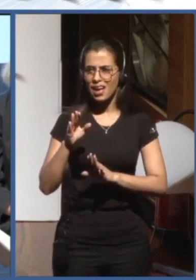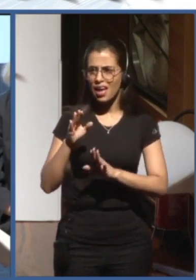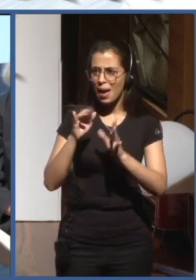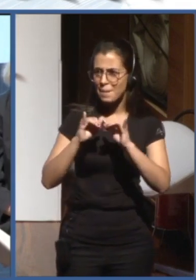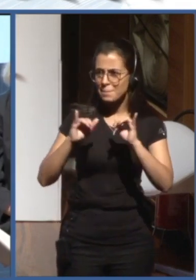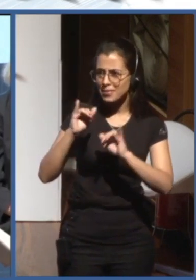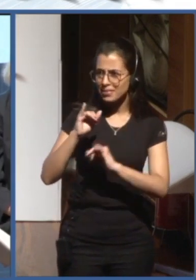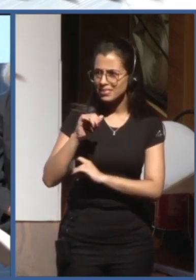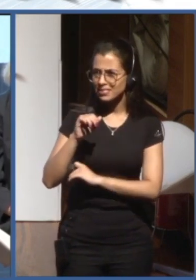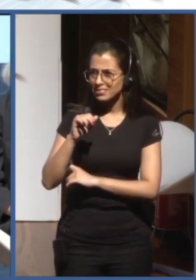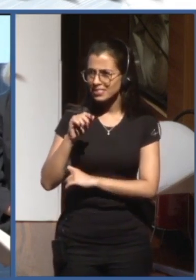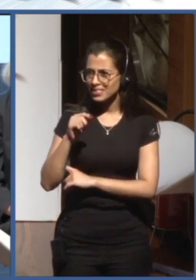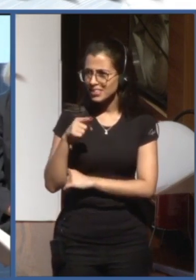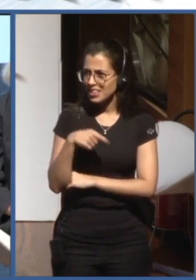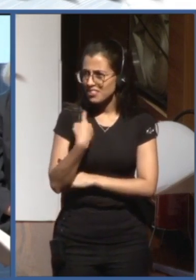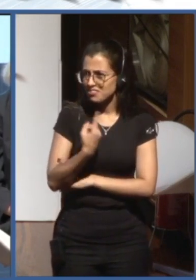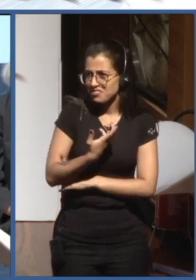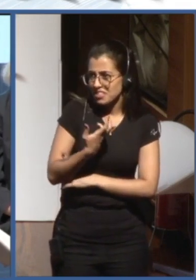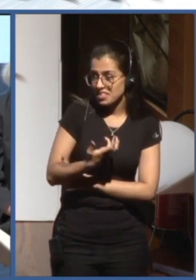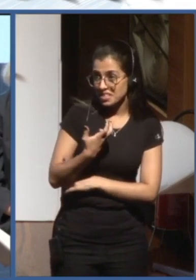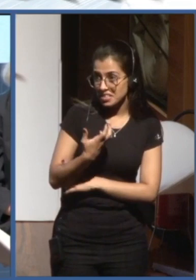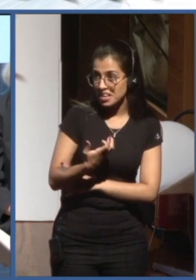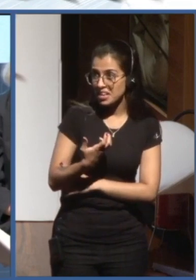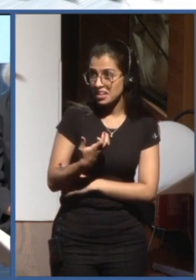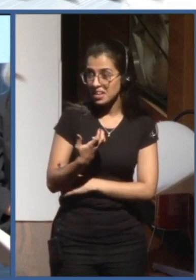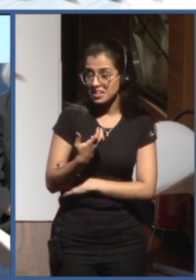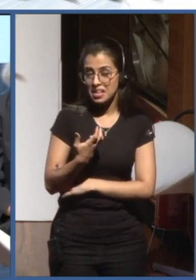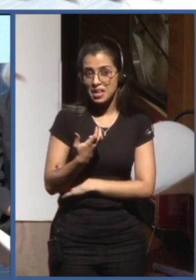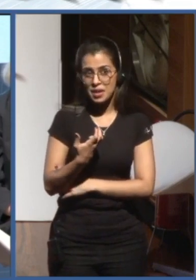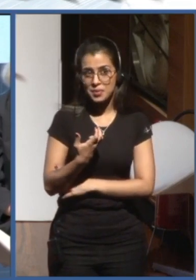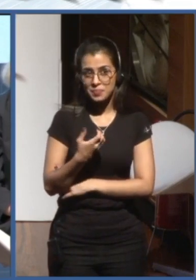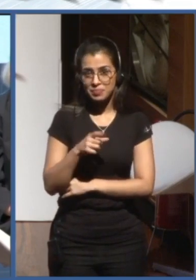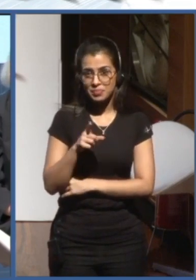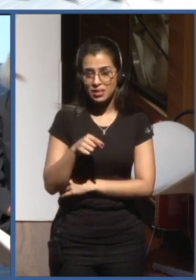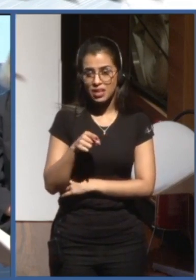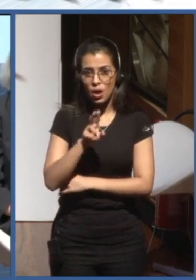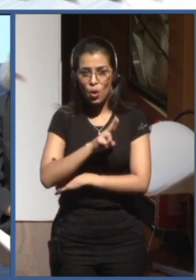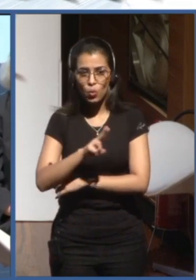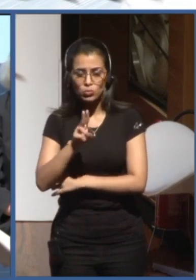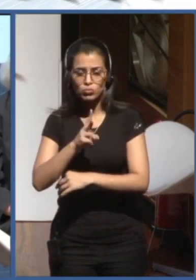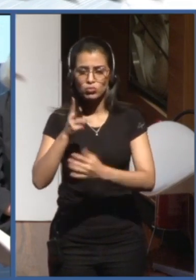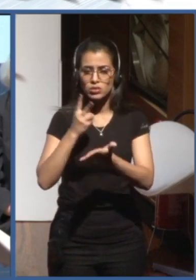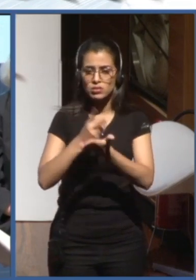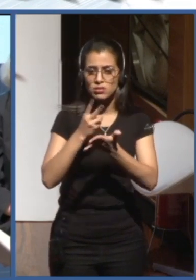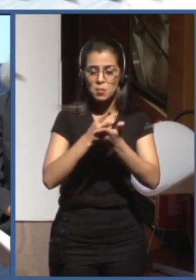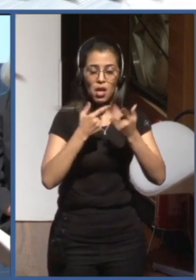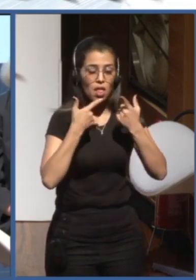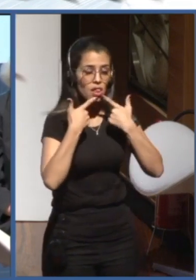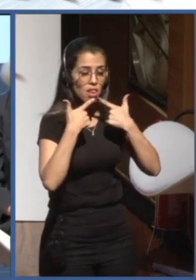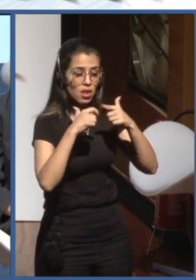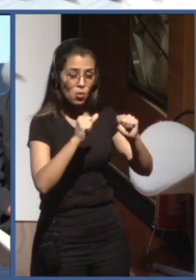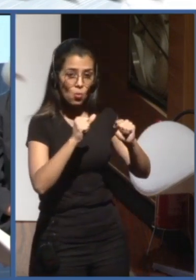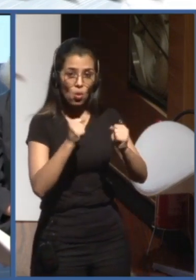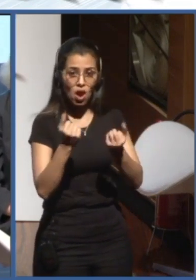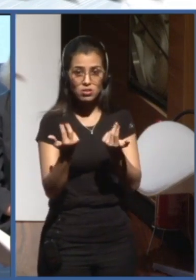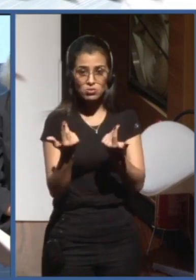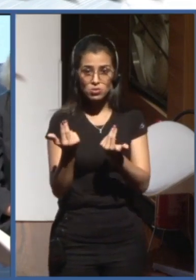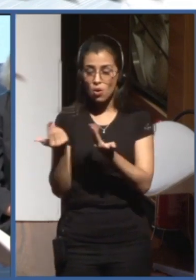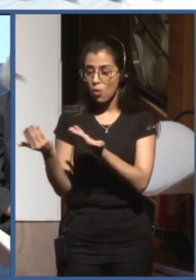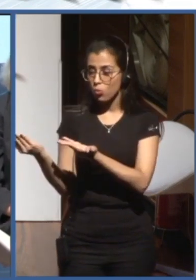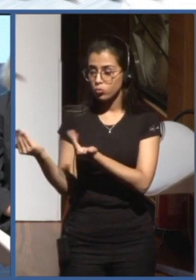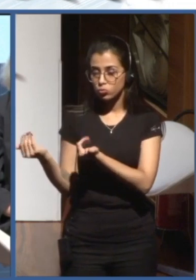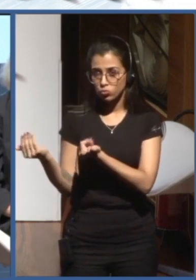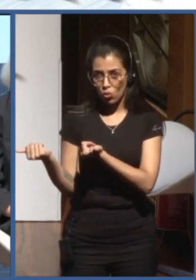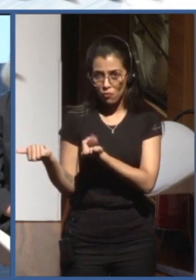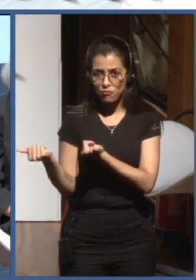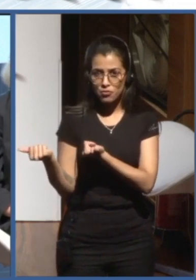this kind of activities is to really use the same language with these young people and recently in um in the general conference